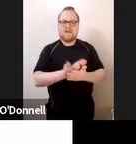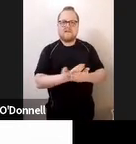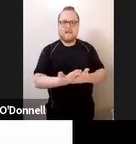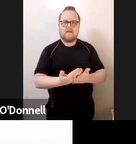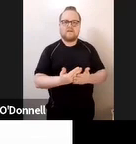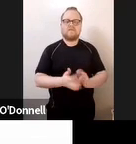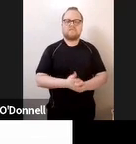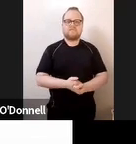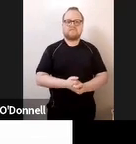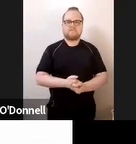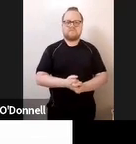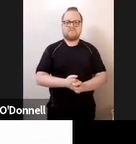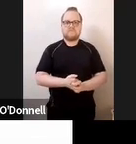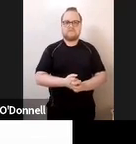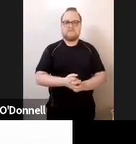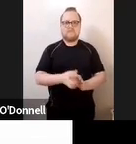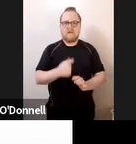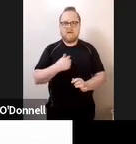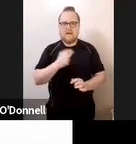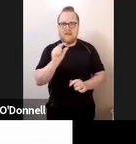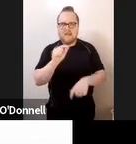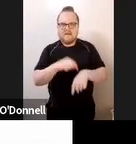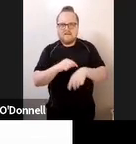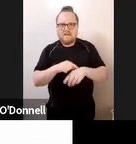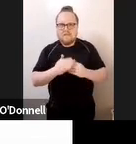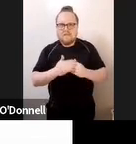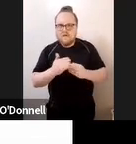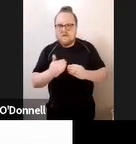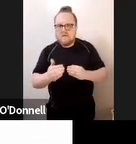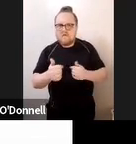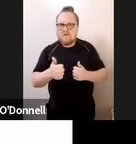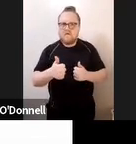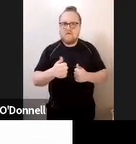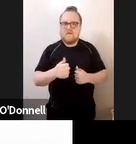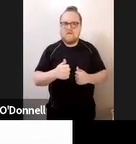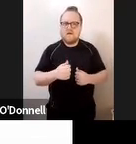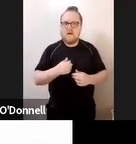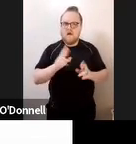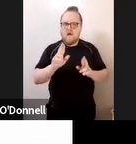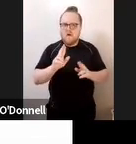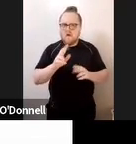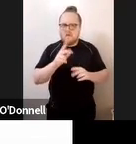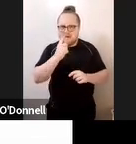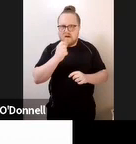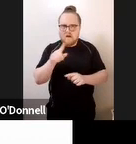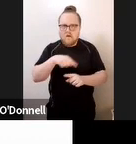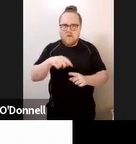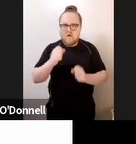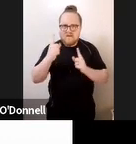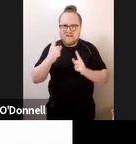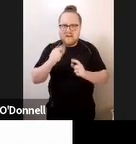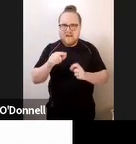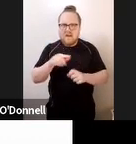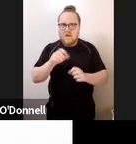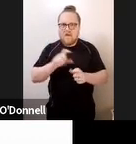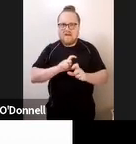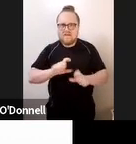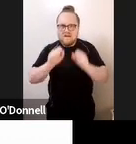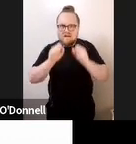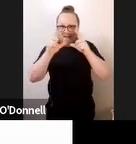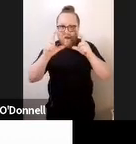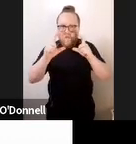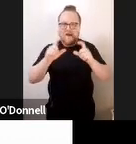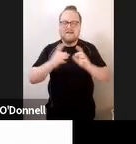So I've only gone slightly over time and I hope you've managed to bear with me and thank you for staying with me. But thank you for listening.